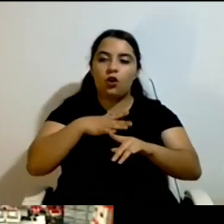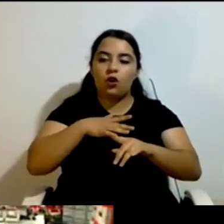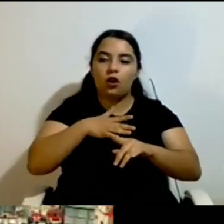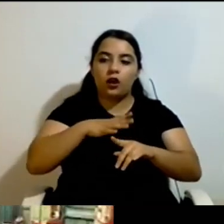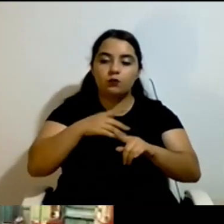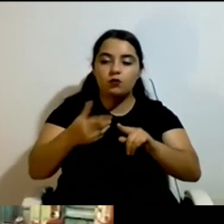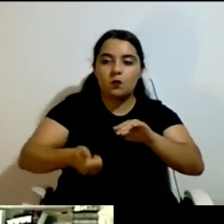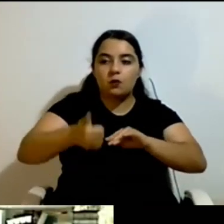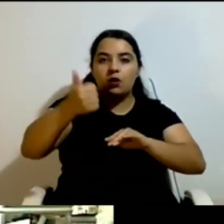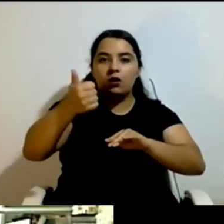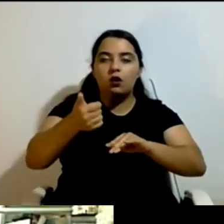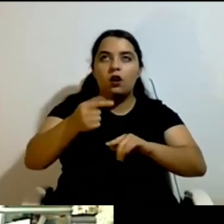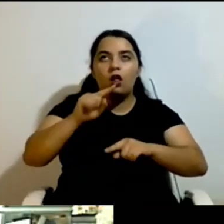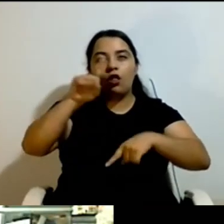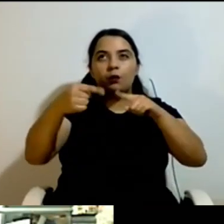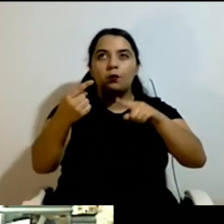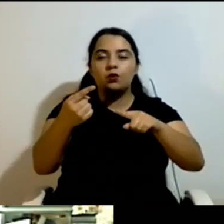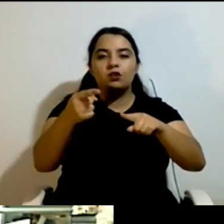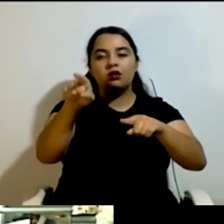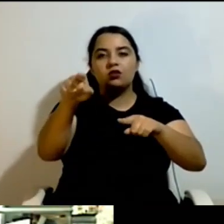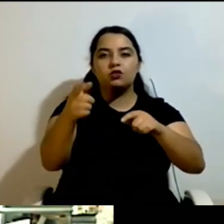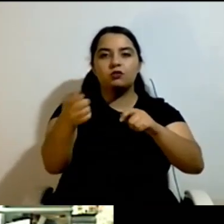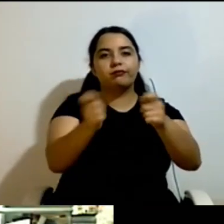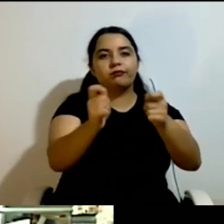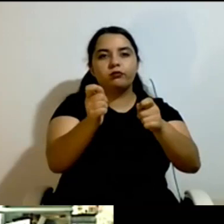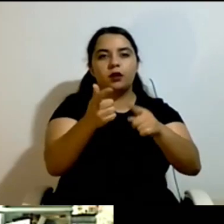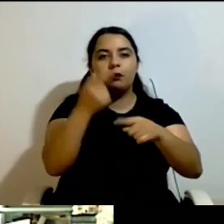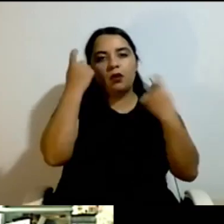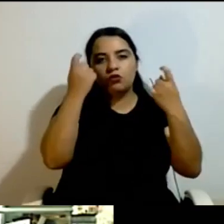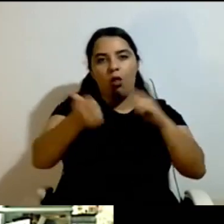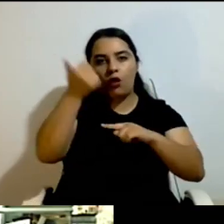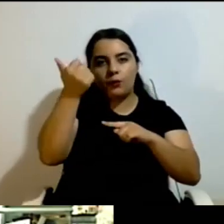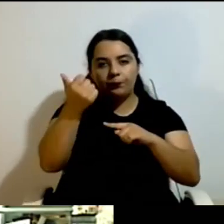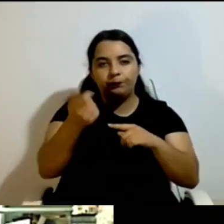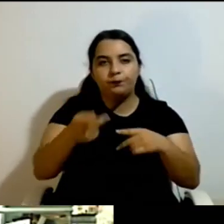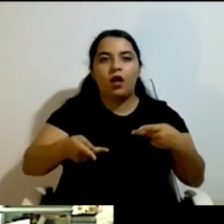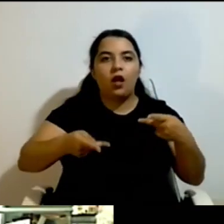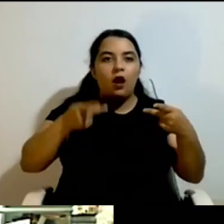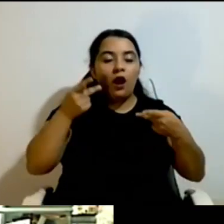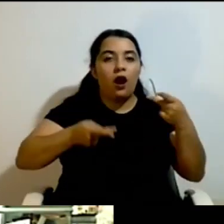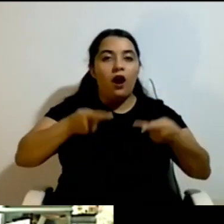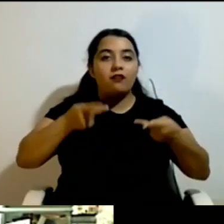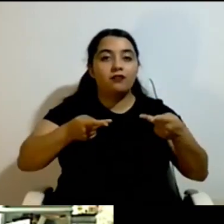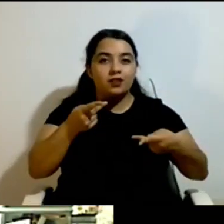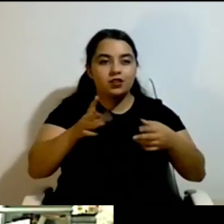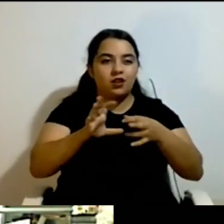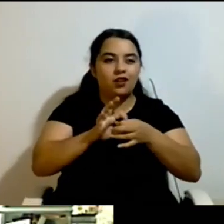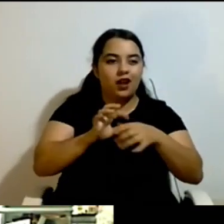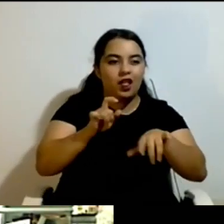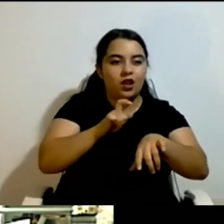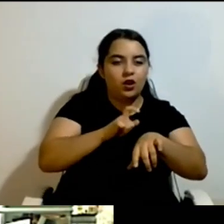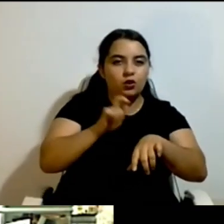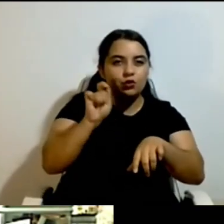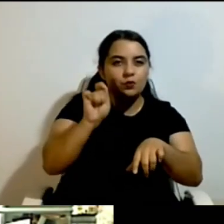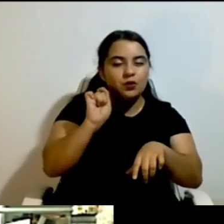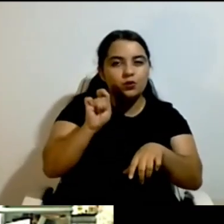The assessment is very stingy on the single minutes that it allows. One example we talked about today was going to the toilet.